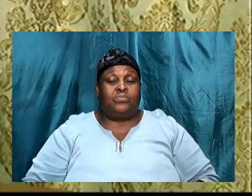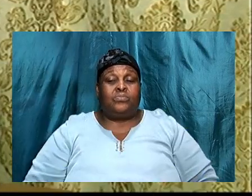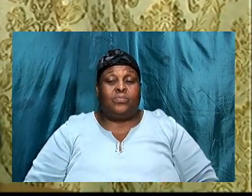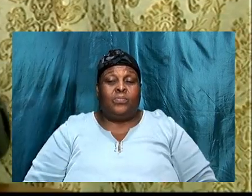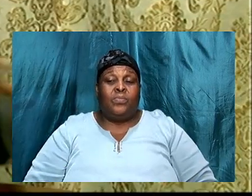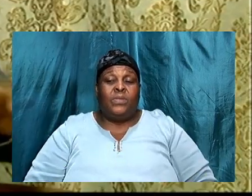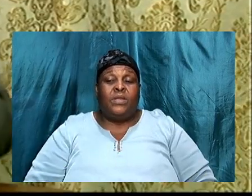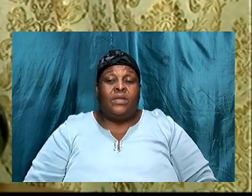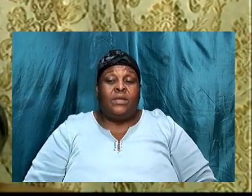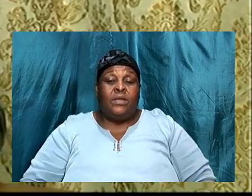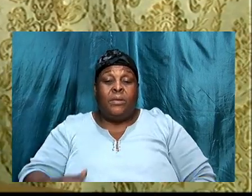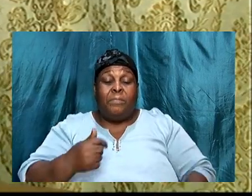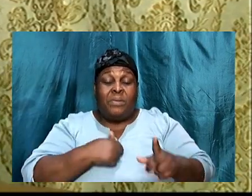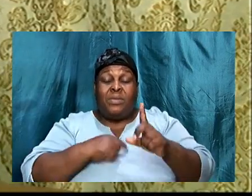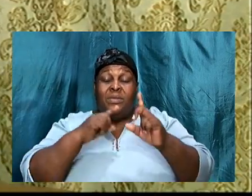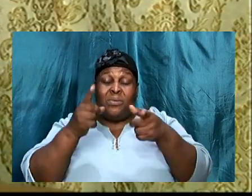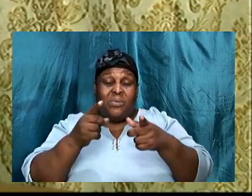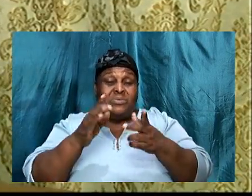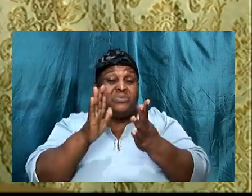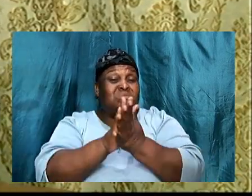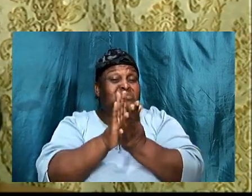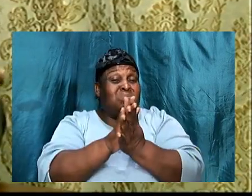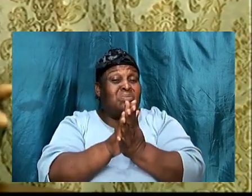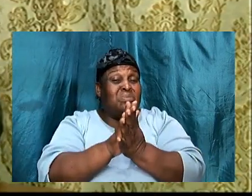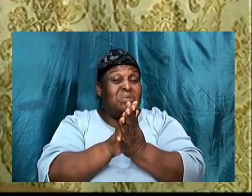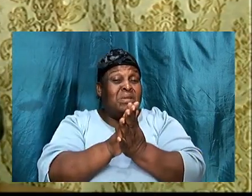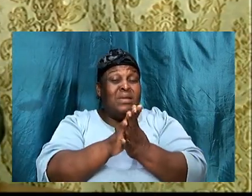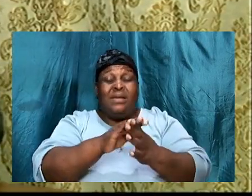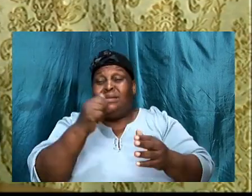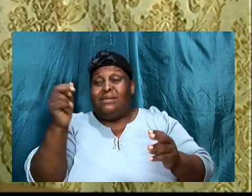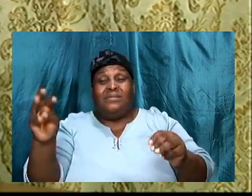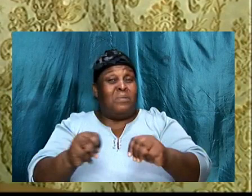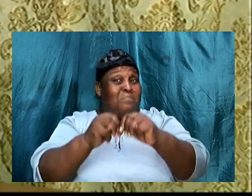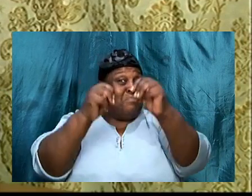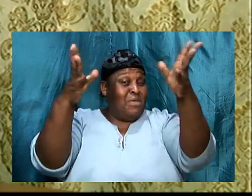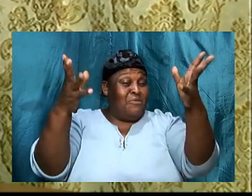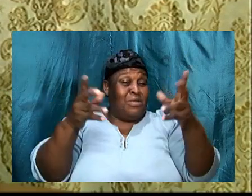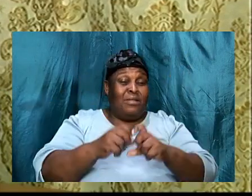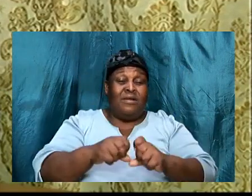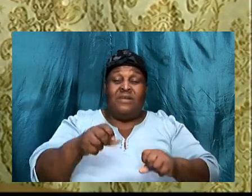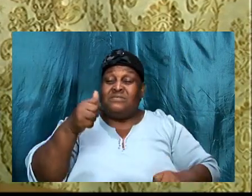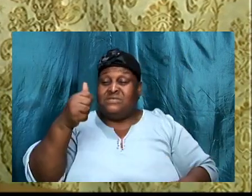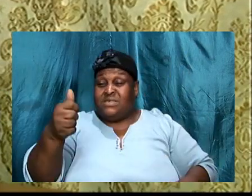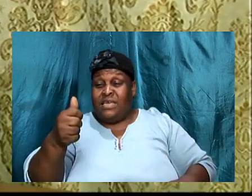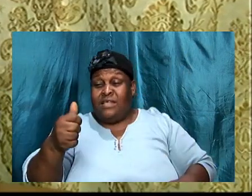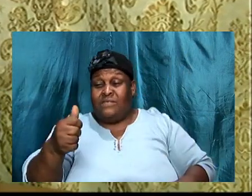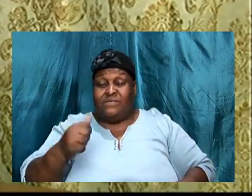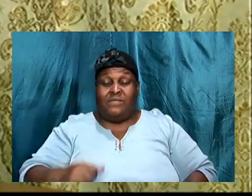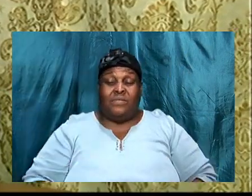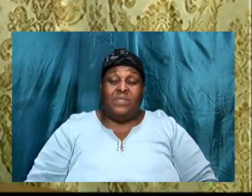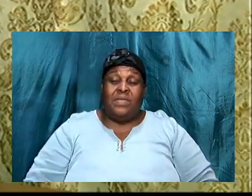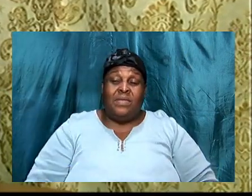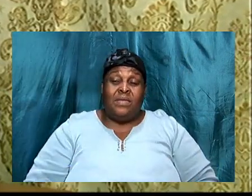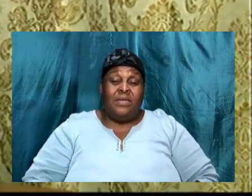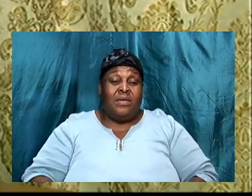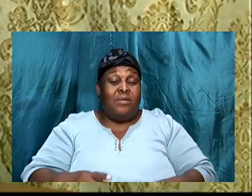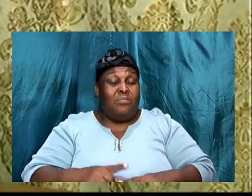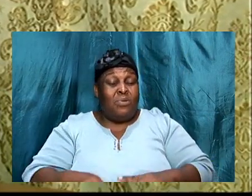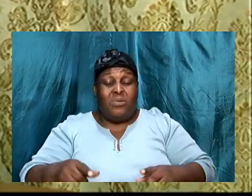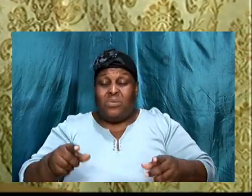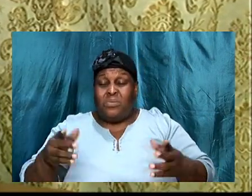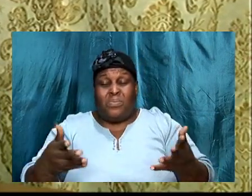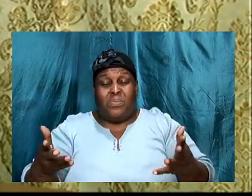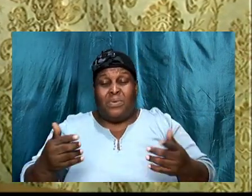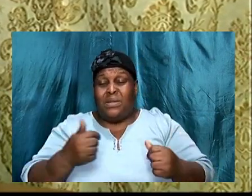and going to school, another miracle, in and of itself, that is not a story, for another time, but what I'm saying,